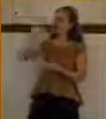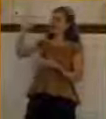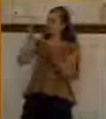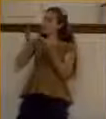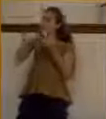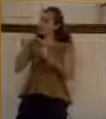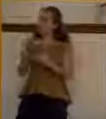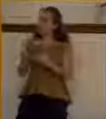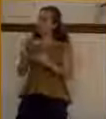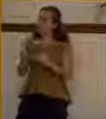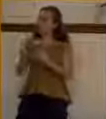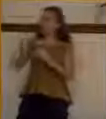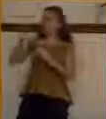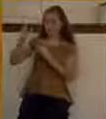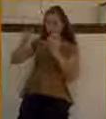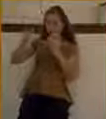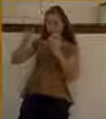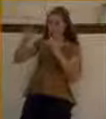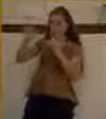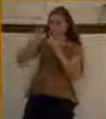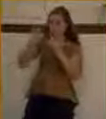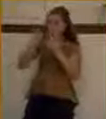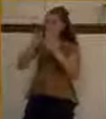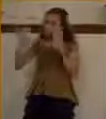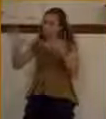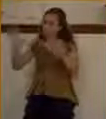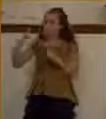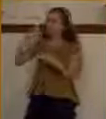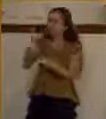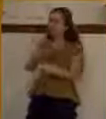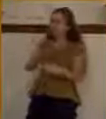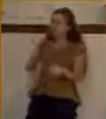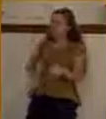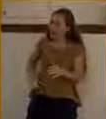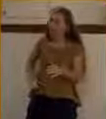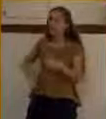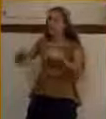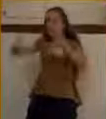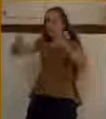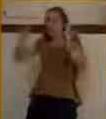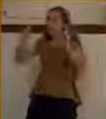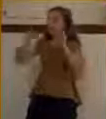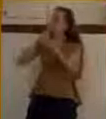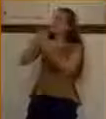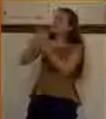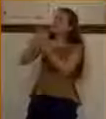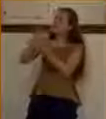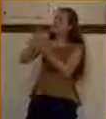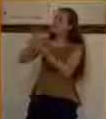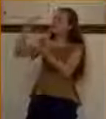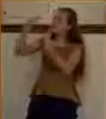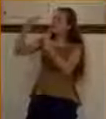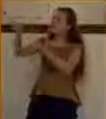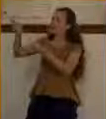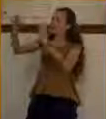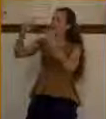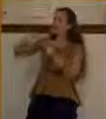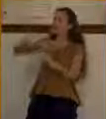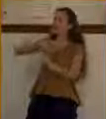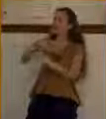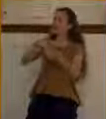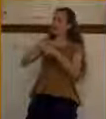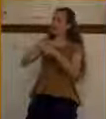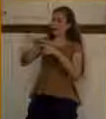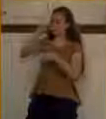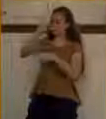May we see Christ high and lifted up. And may you teach us, Lord, to exercise faith. As we see here in this story,